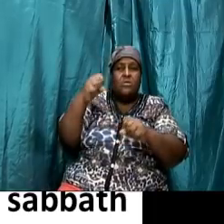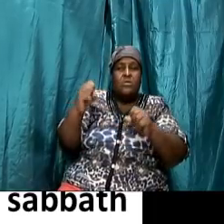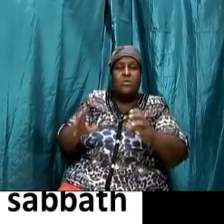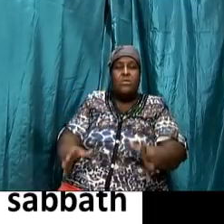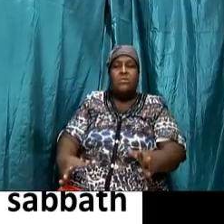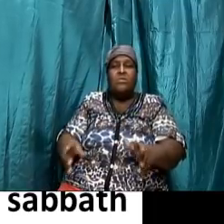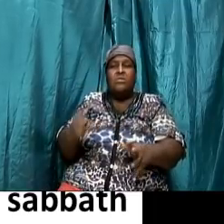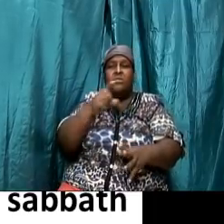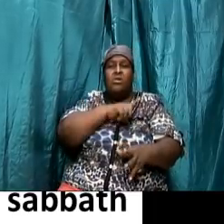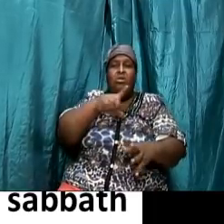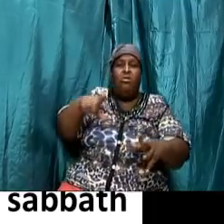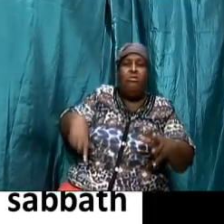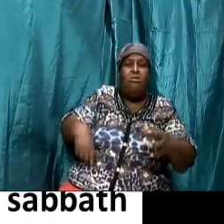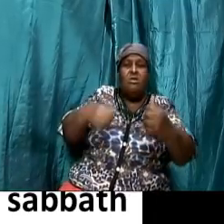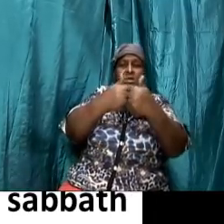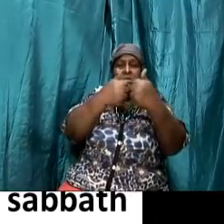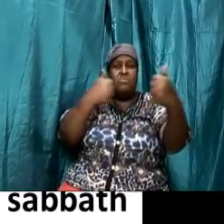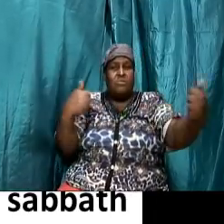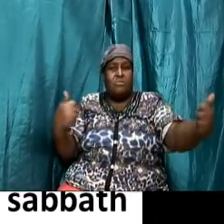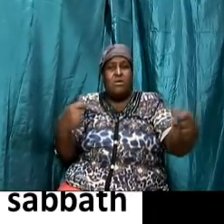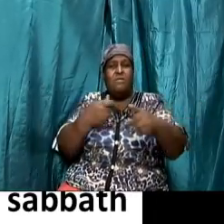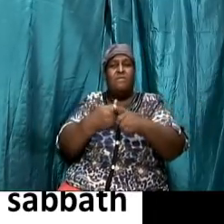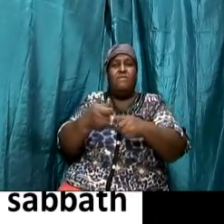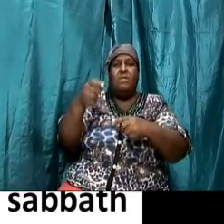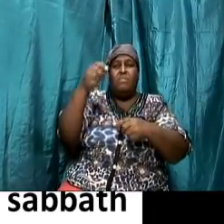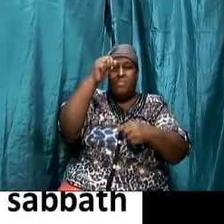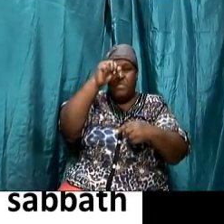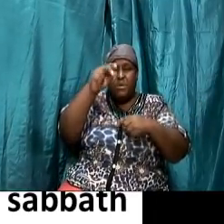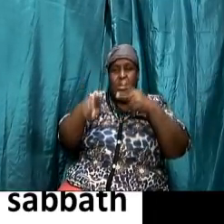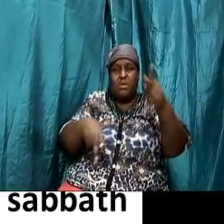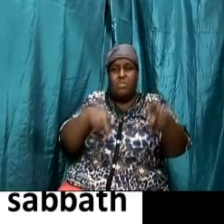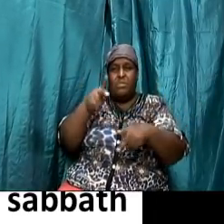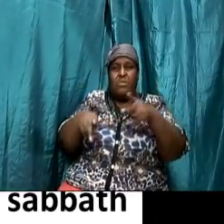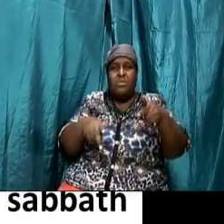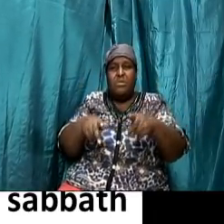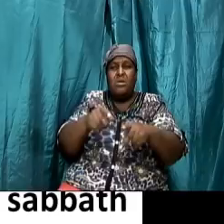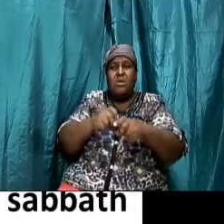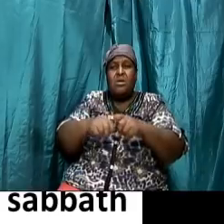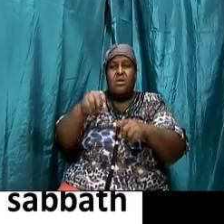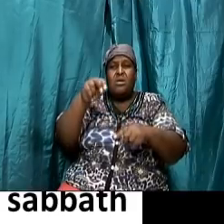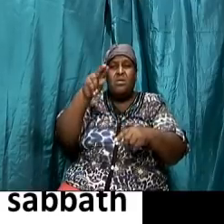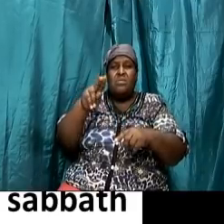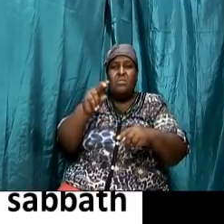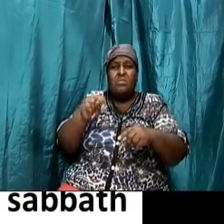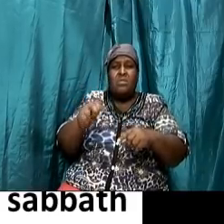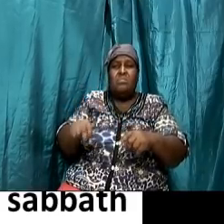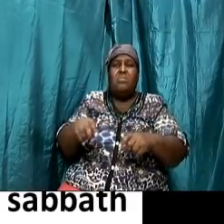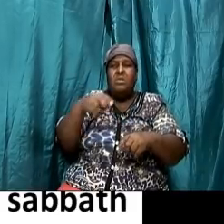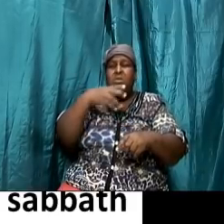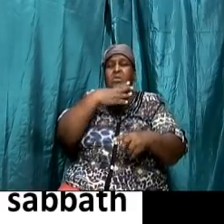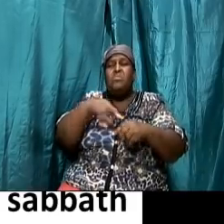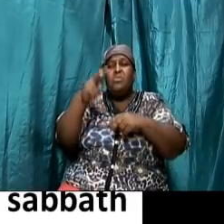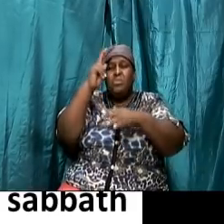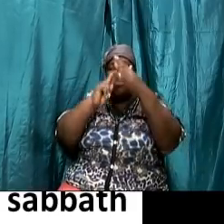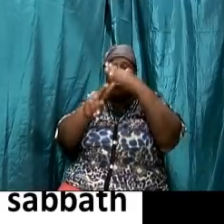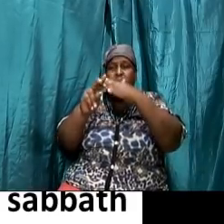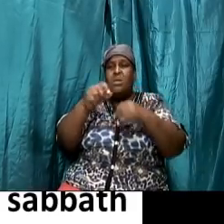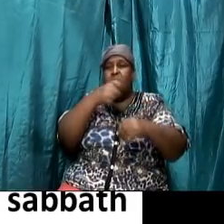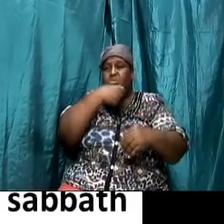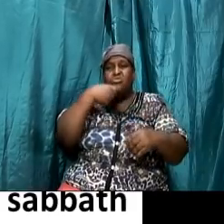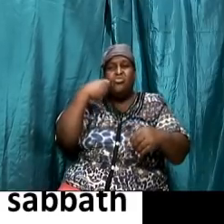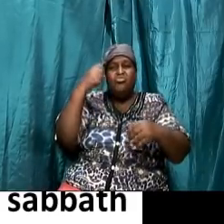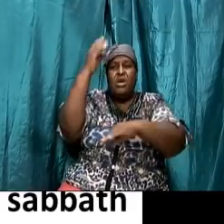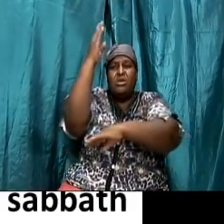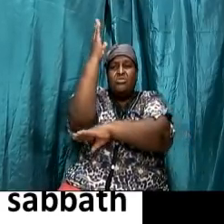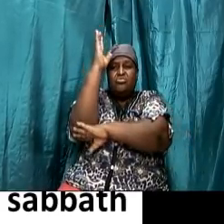lord had utterly separated me from his people neither let the eunuch say behold i am a dry tree for thus say the lord unto